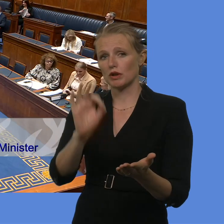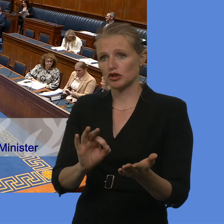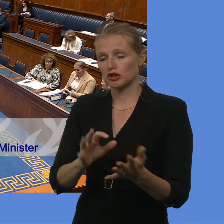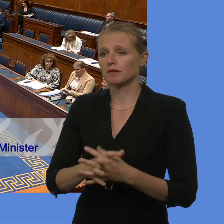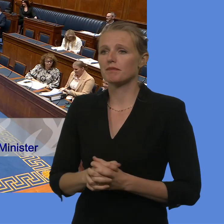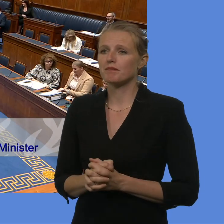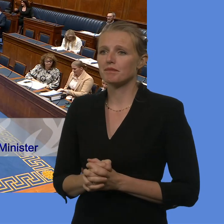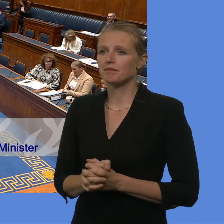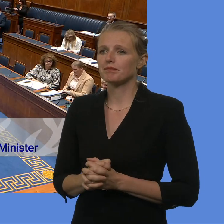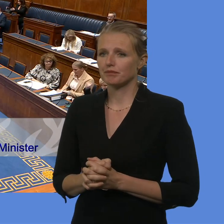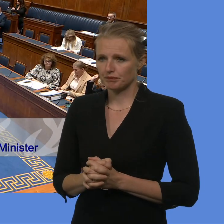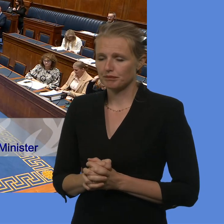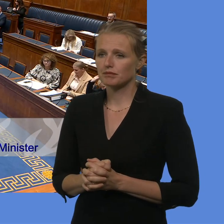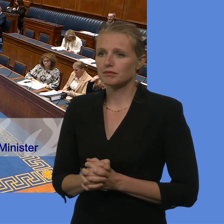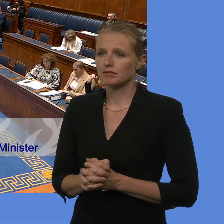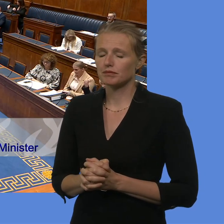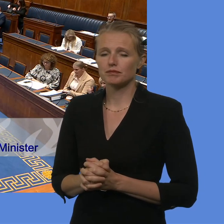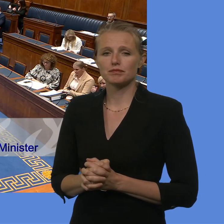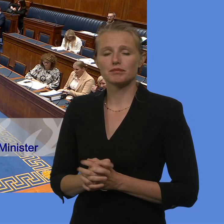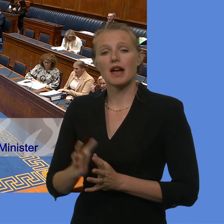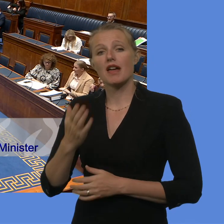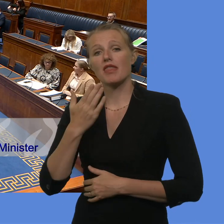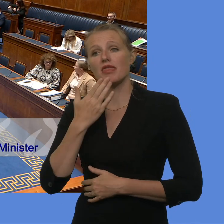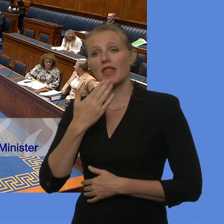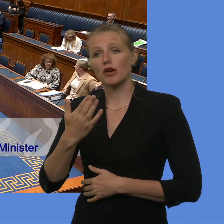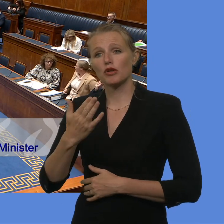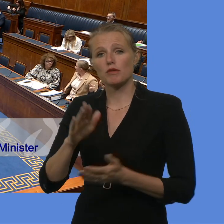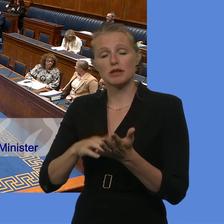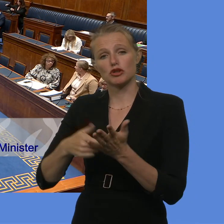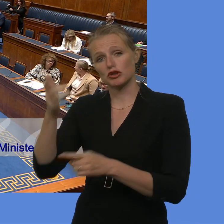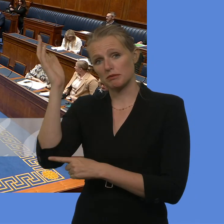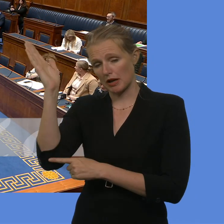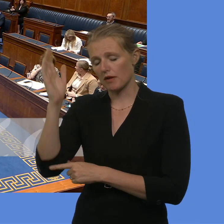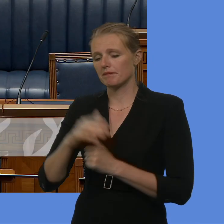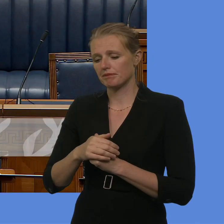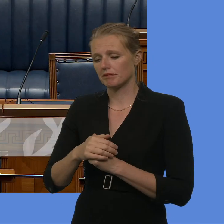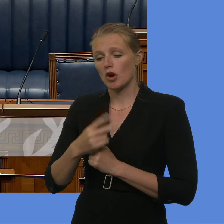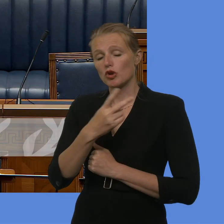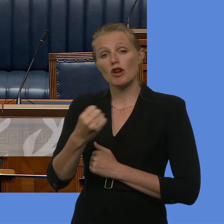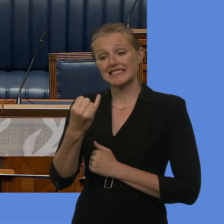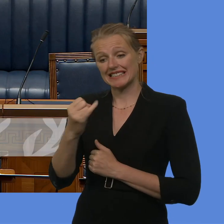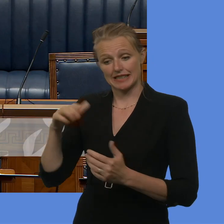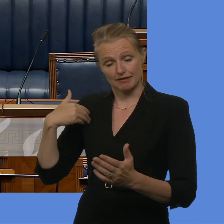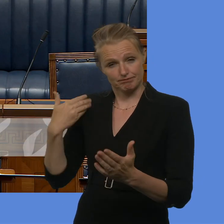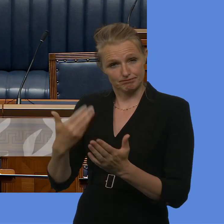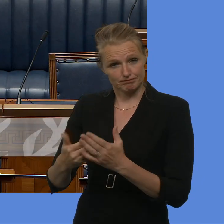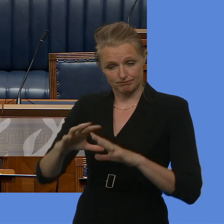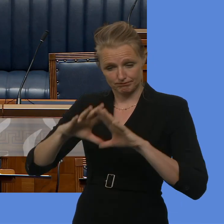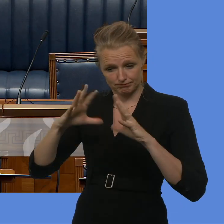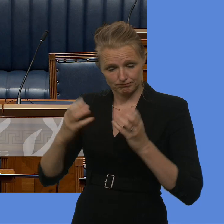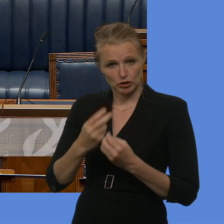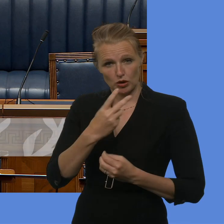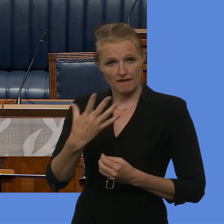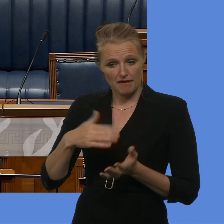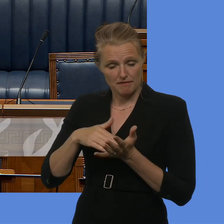Please. Minister. Thank you, Mr Speaker. Since 2016, we have allocated over £25 million through the Central Good